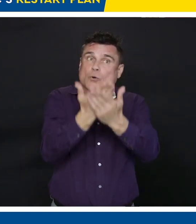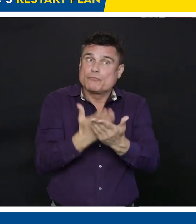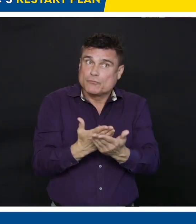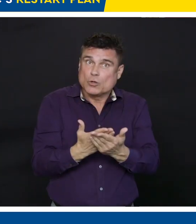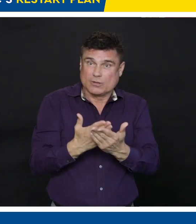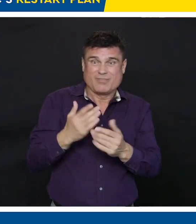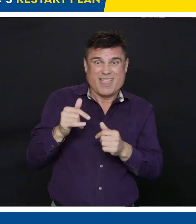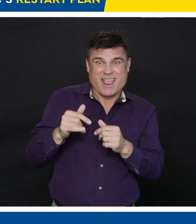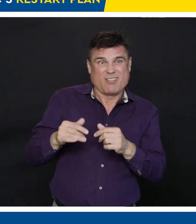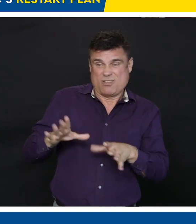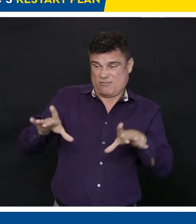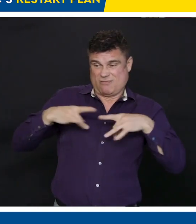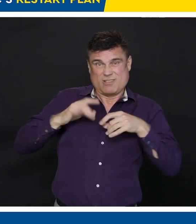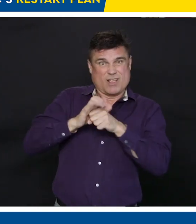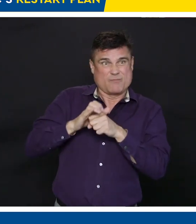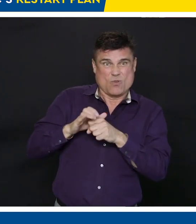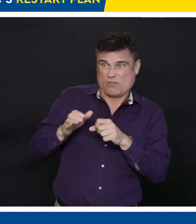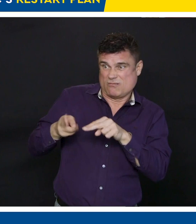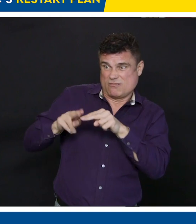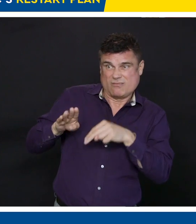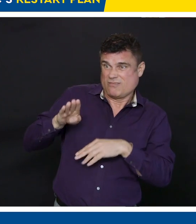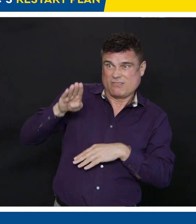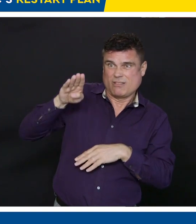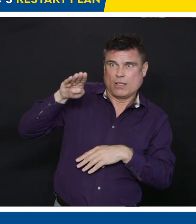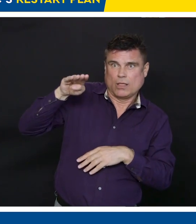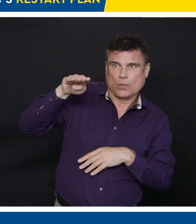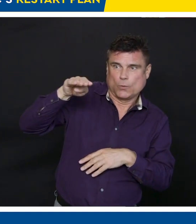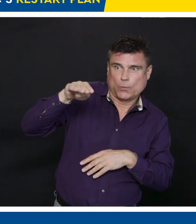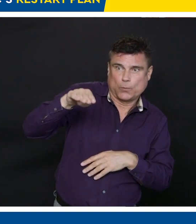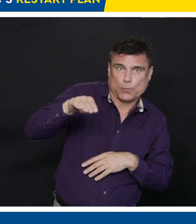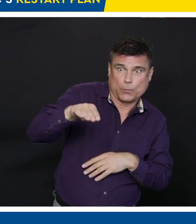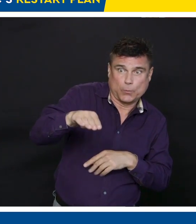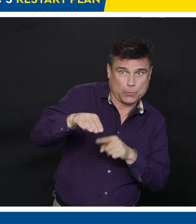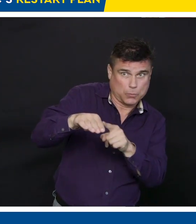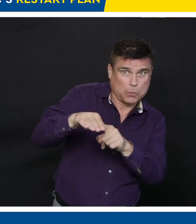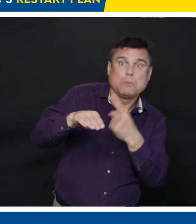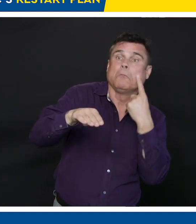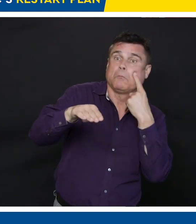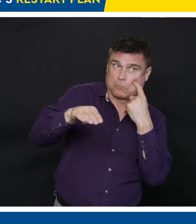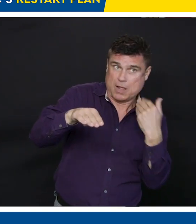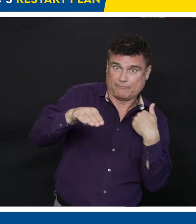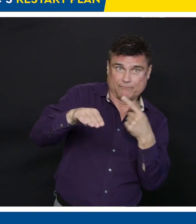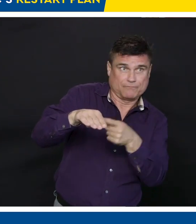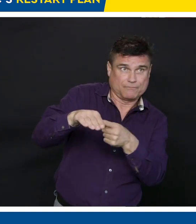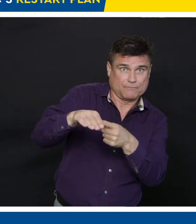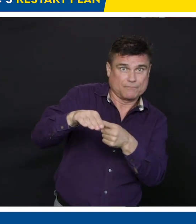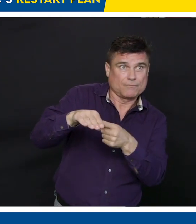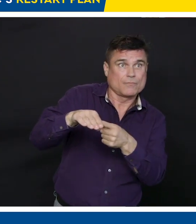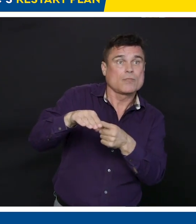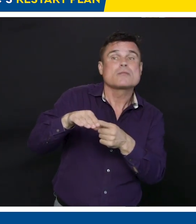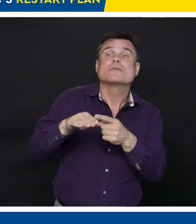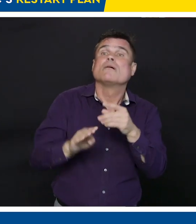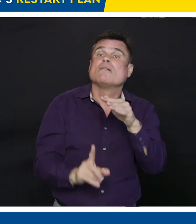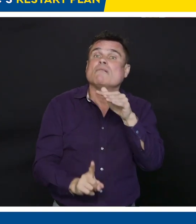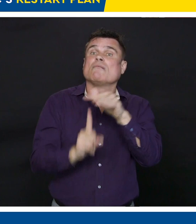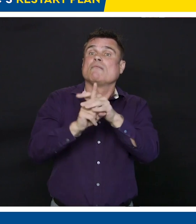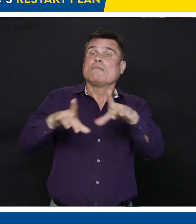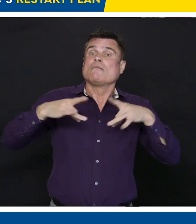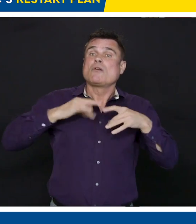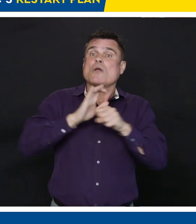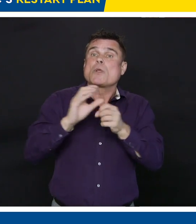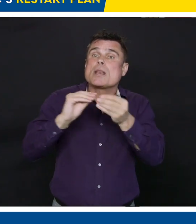cases in other jurisdictions are reduced to a place that we're comfortable, we'll start to look at opening the borders